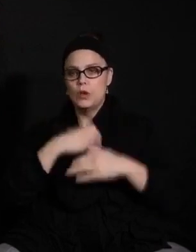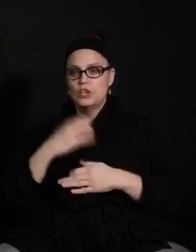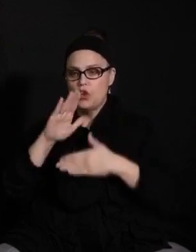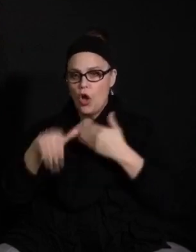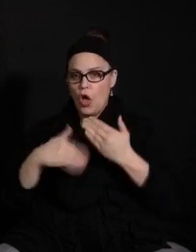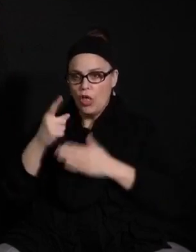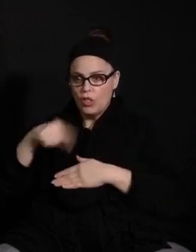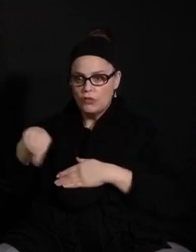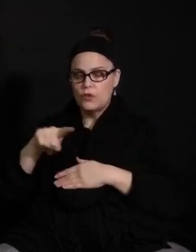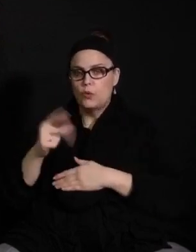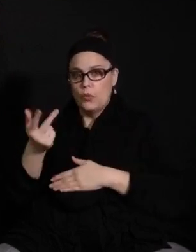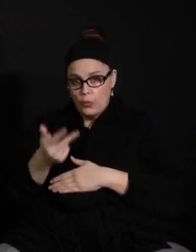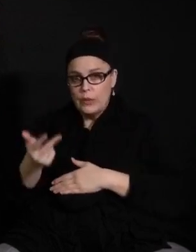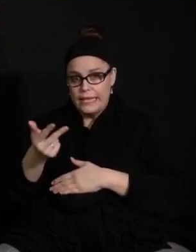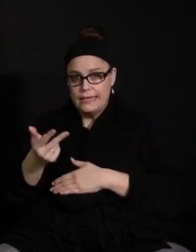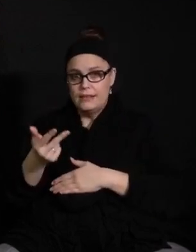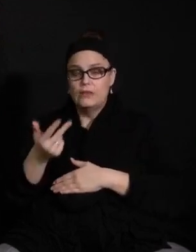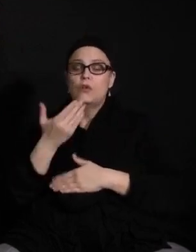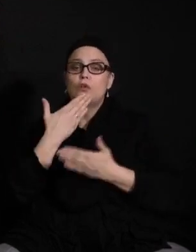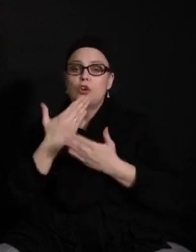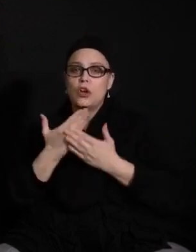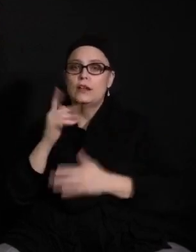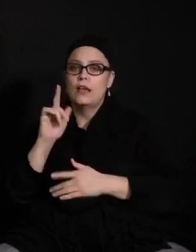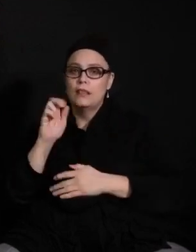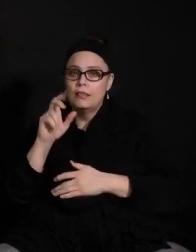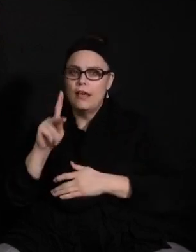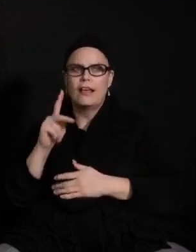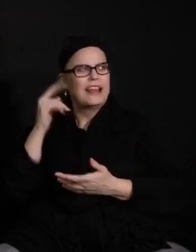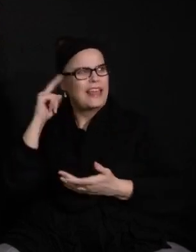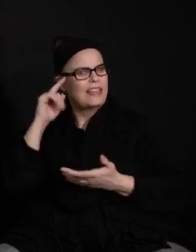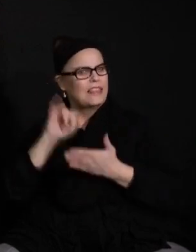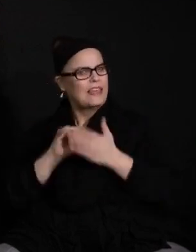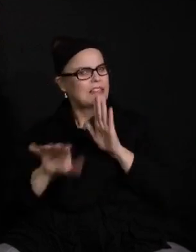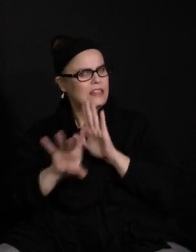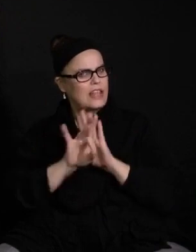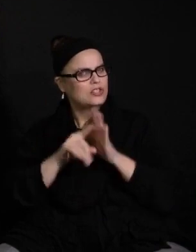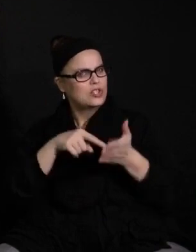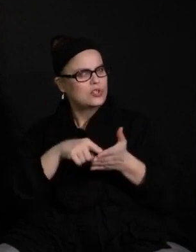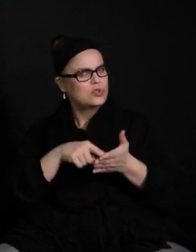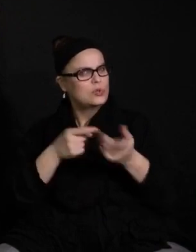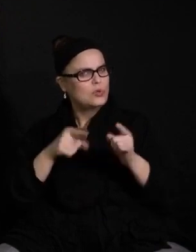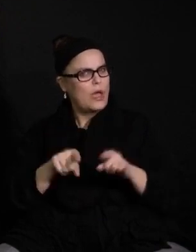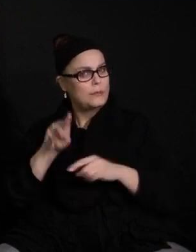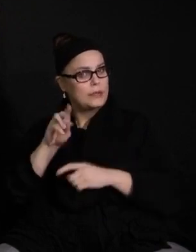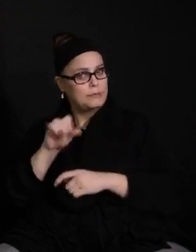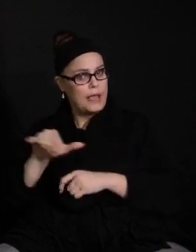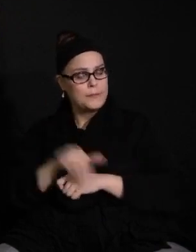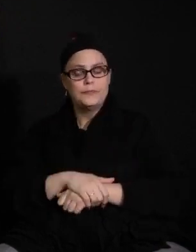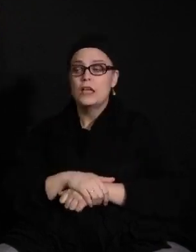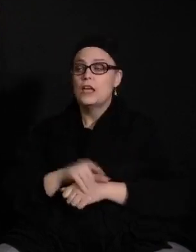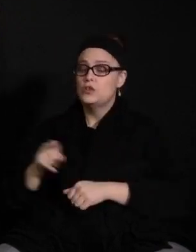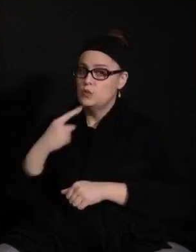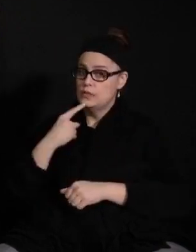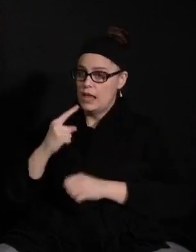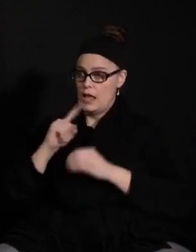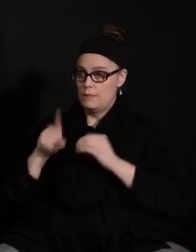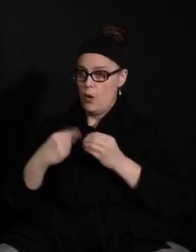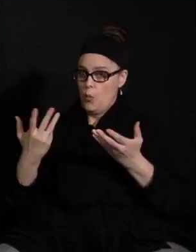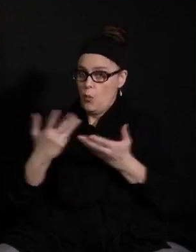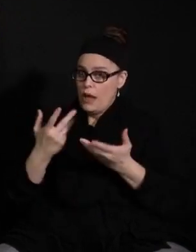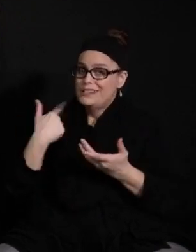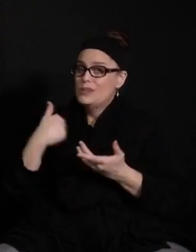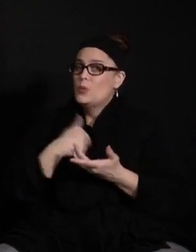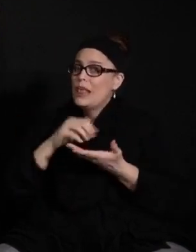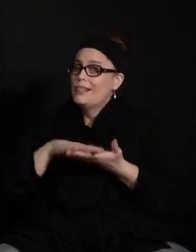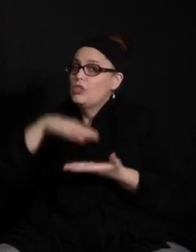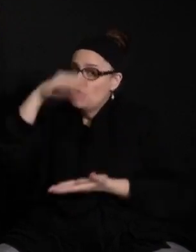final selection that I believe is due in May. So I think as you asked this question about what did we learn? What have